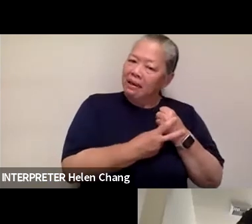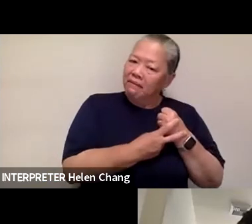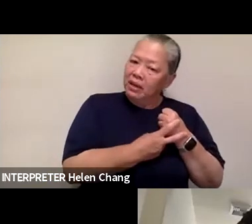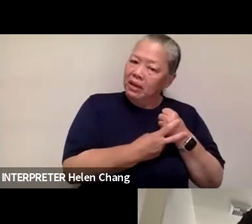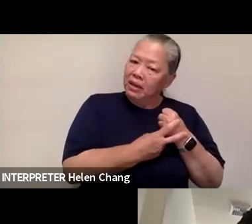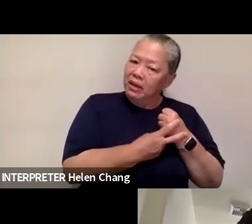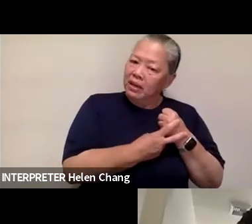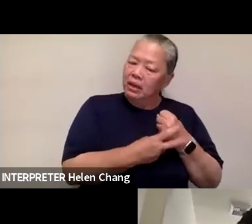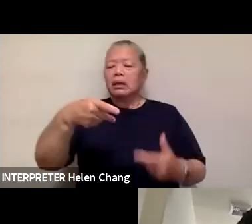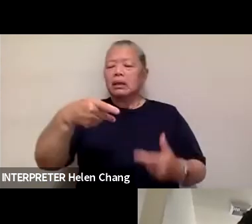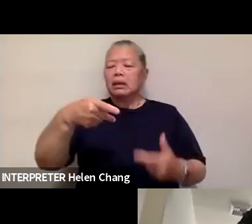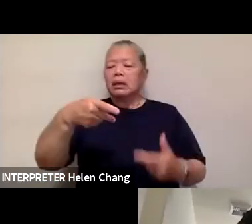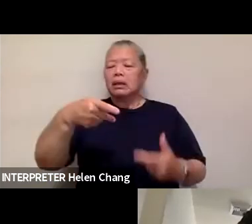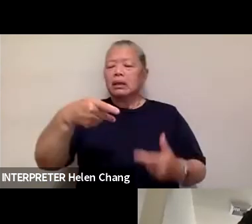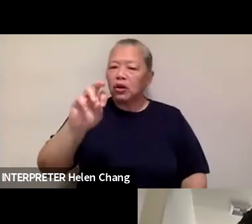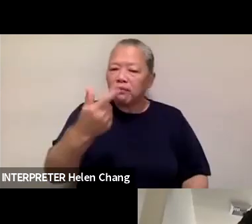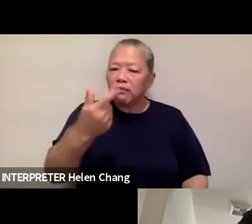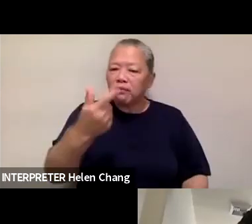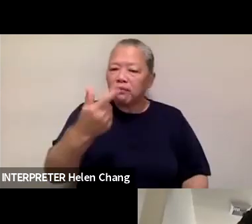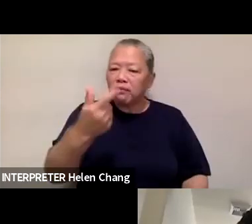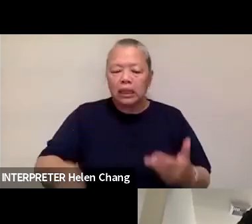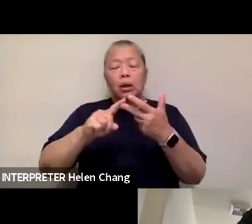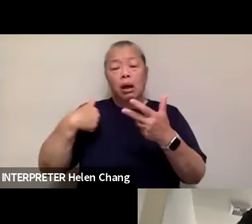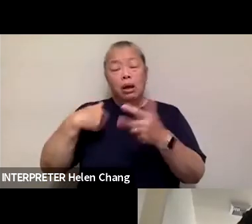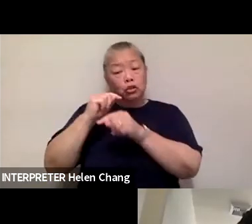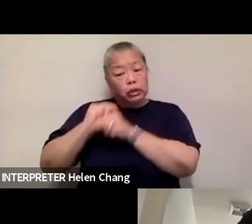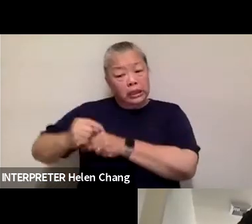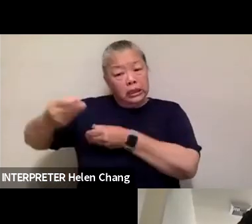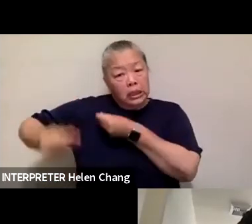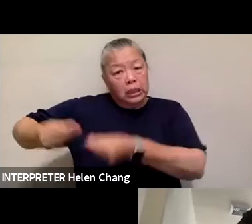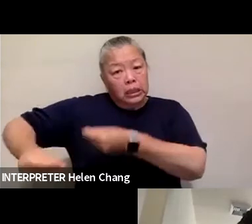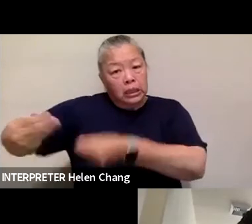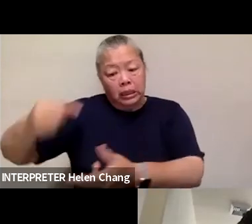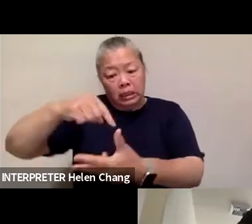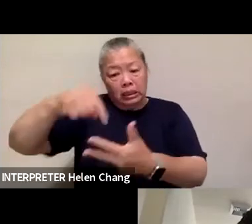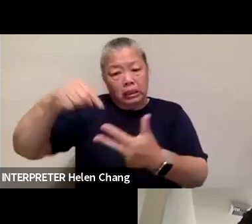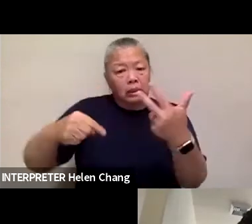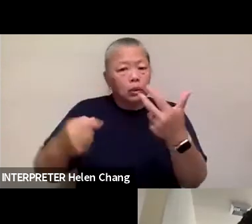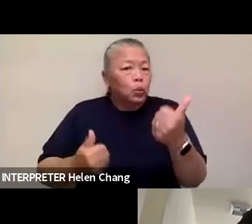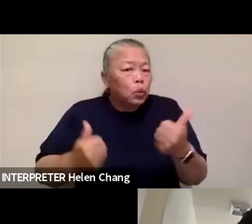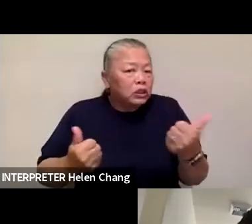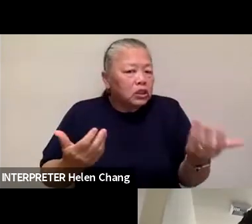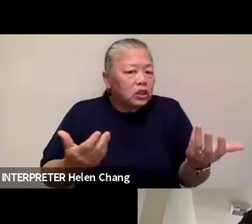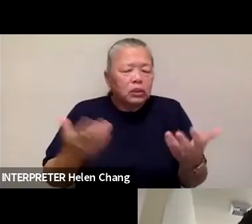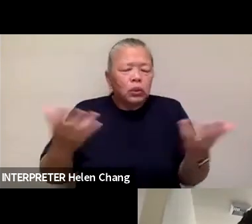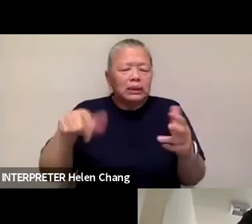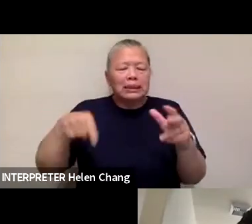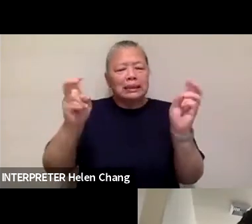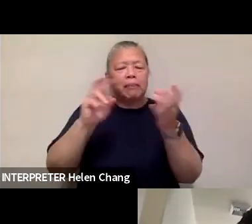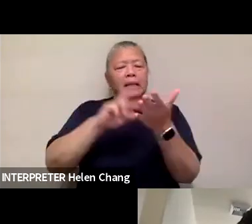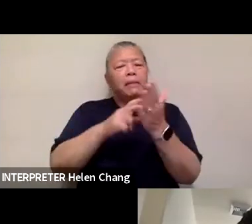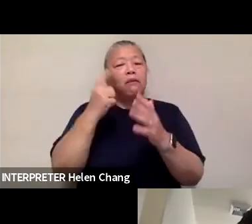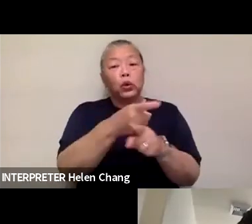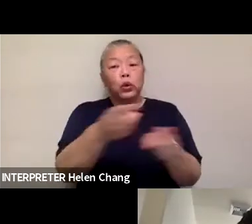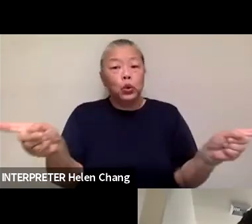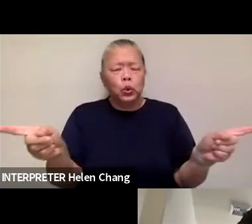Are we passing on tradition? For you personally, what does this topic mean? What does it mean to save